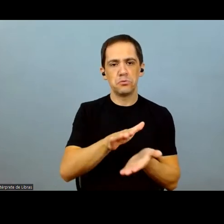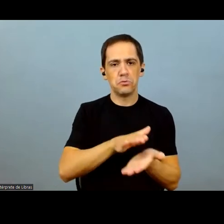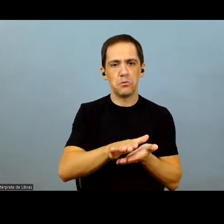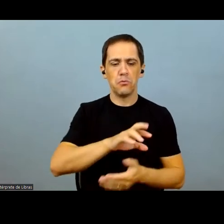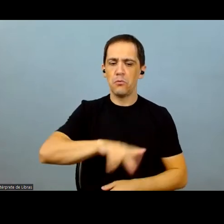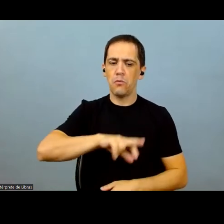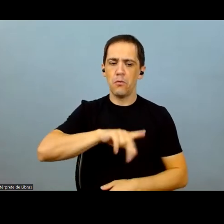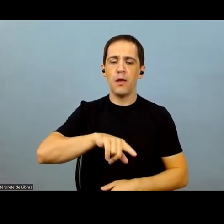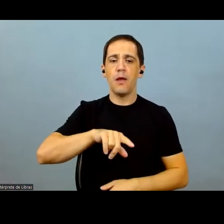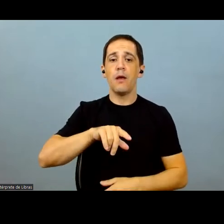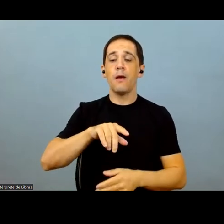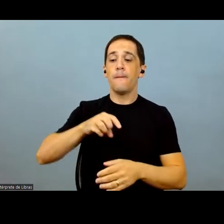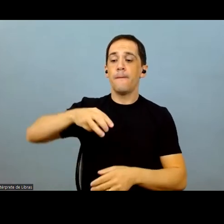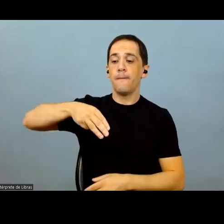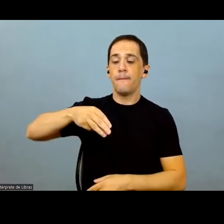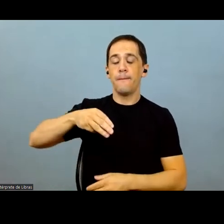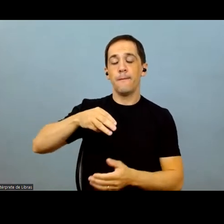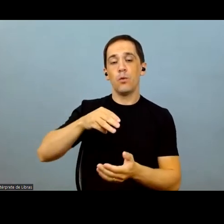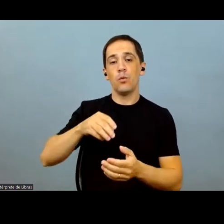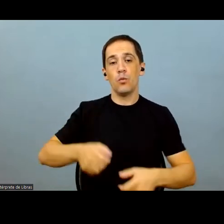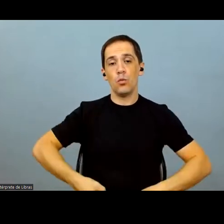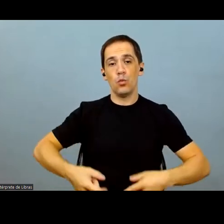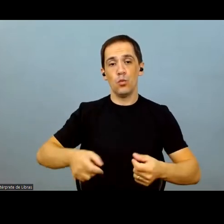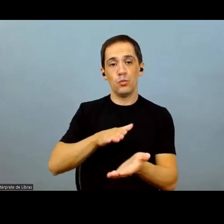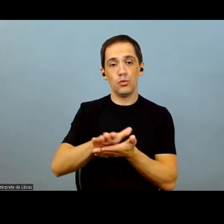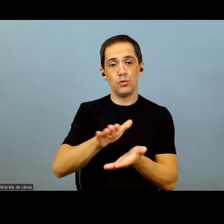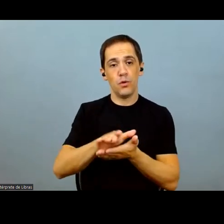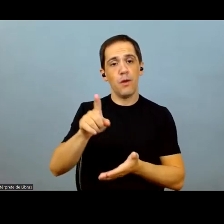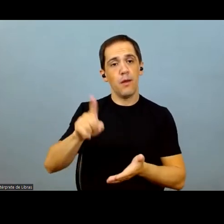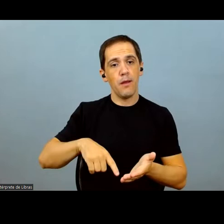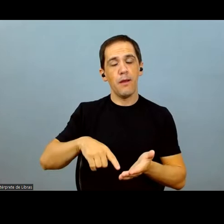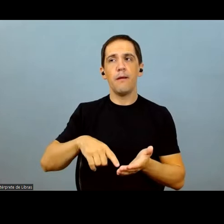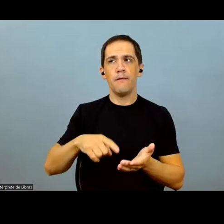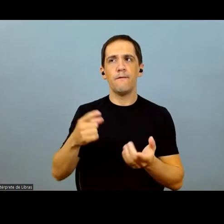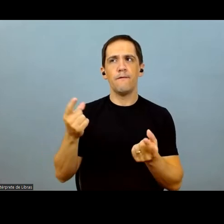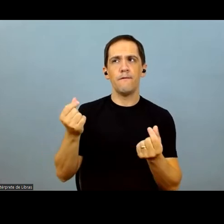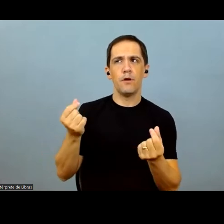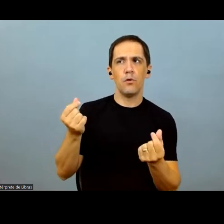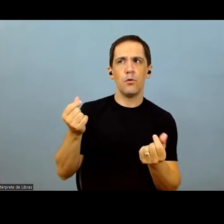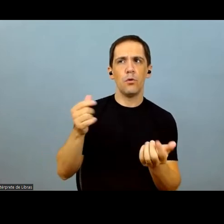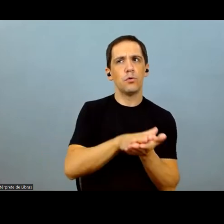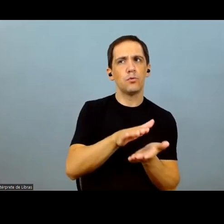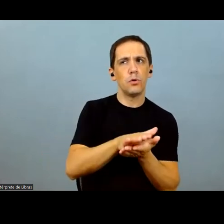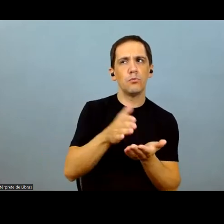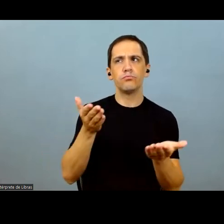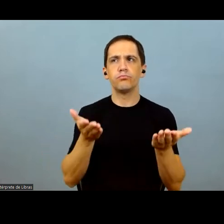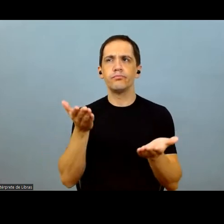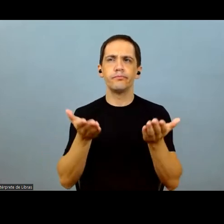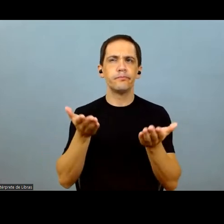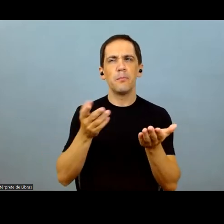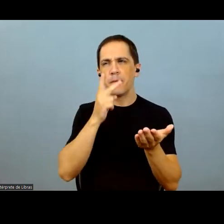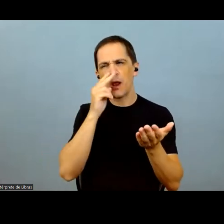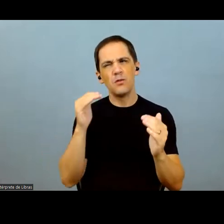What will have an impact is production cost versus commodity prices. And